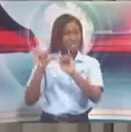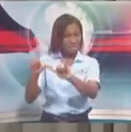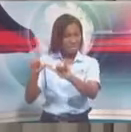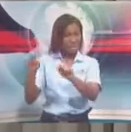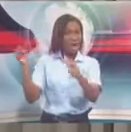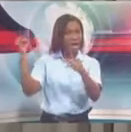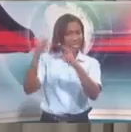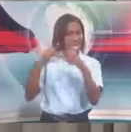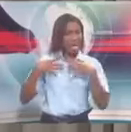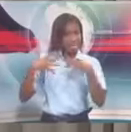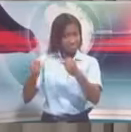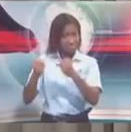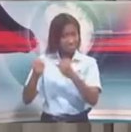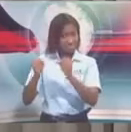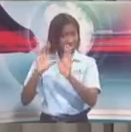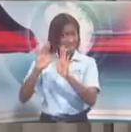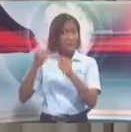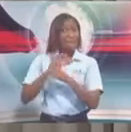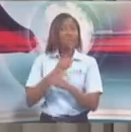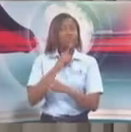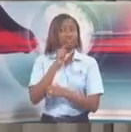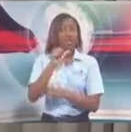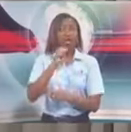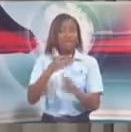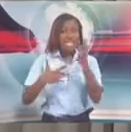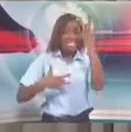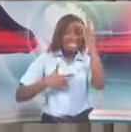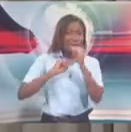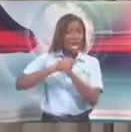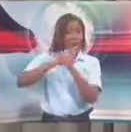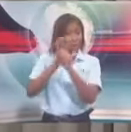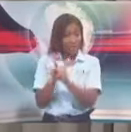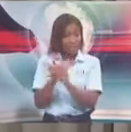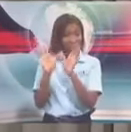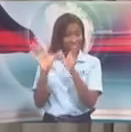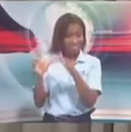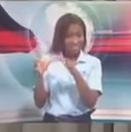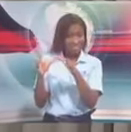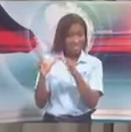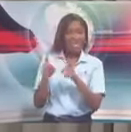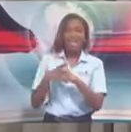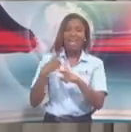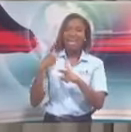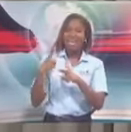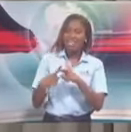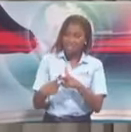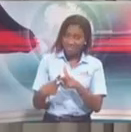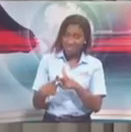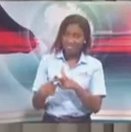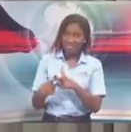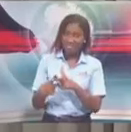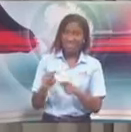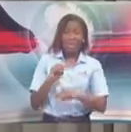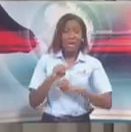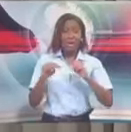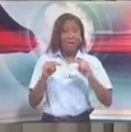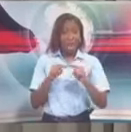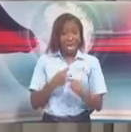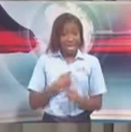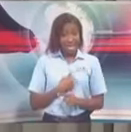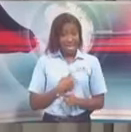anything related to the COVID virus. Authorization was given. At the ministerial level, when I give authorization,